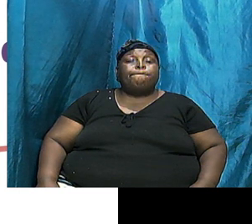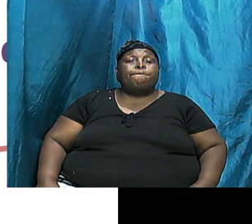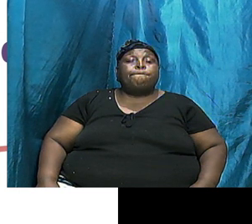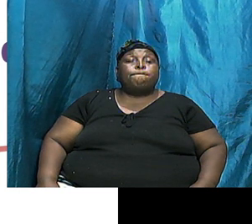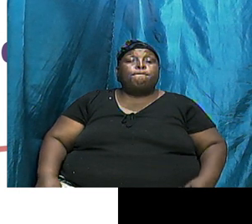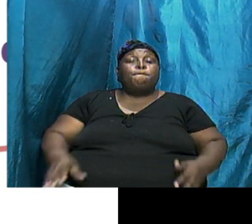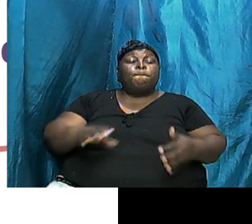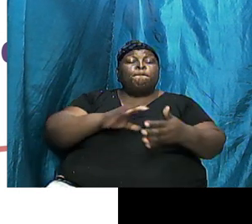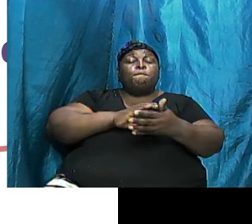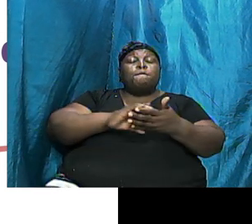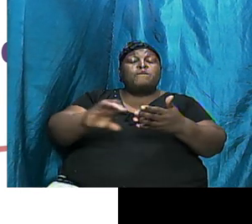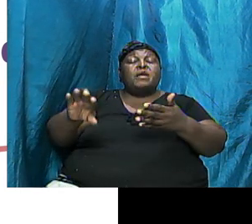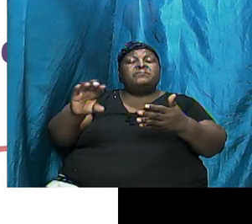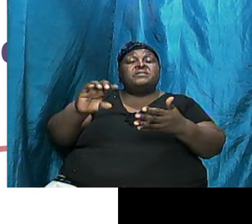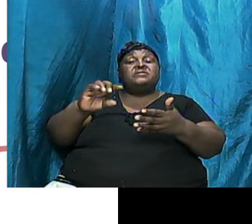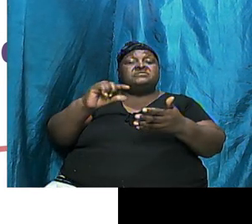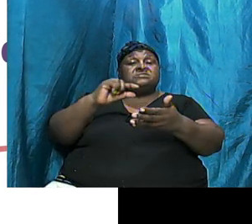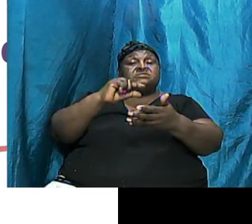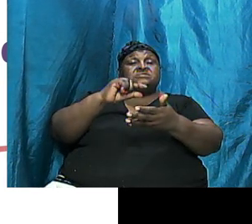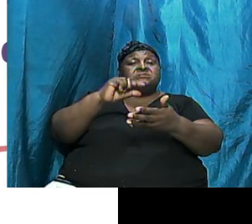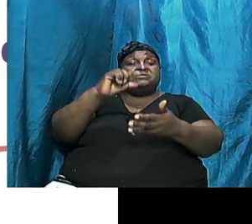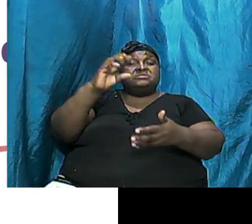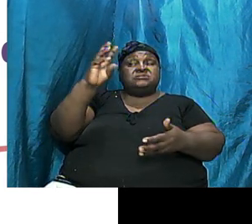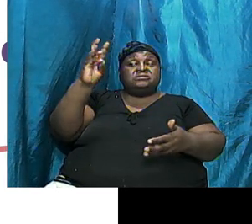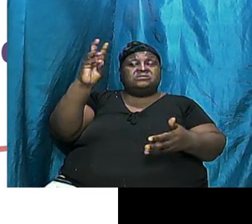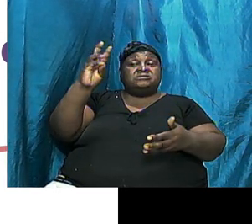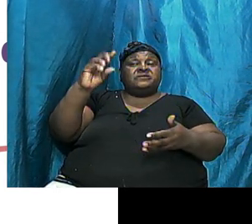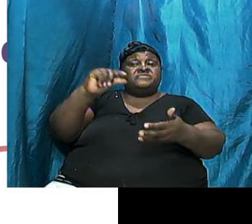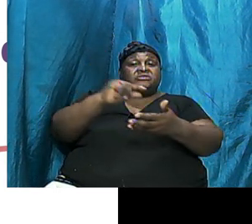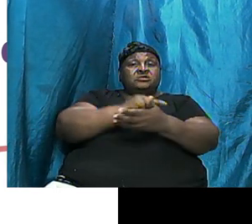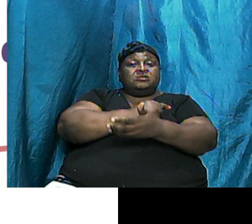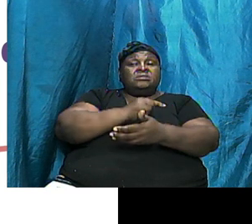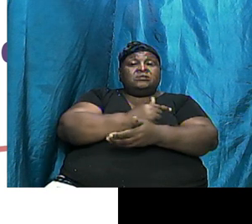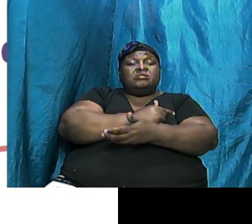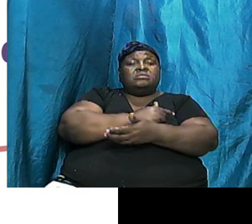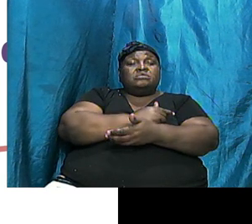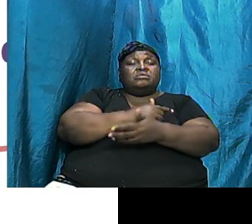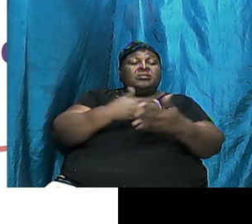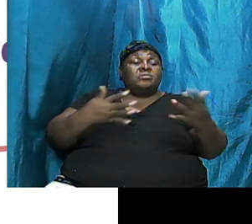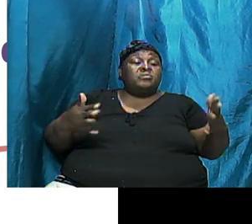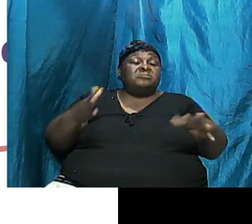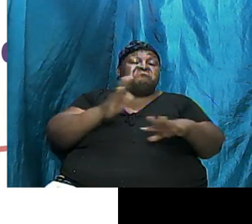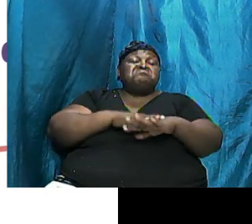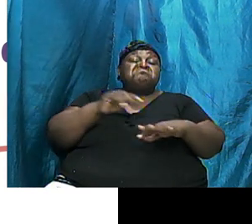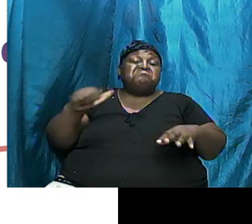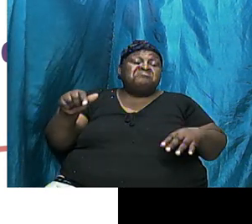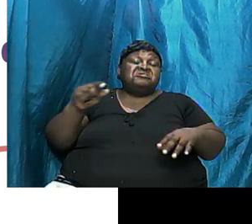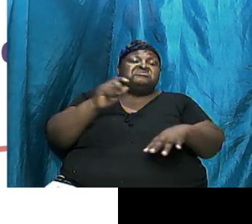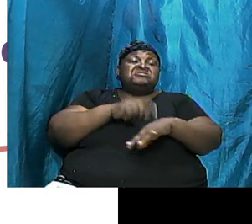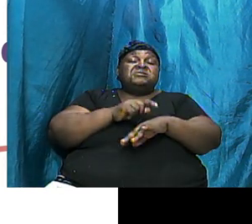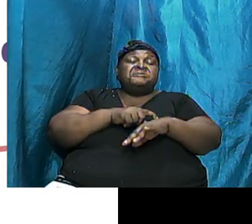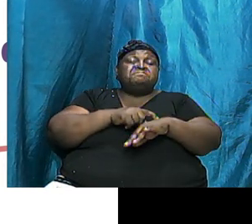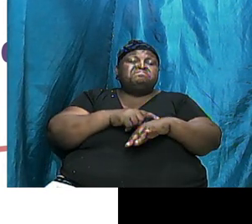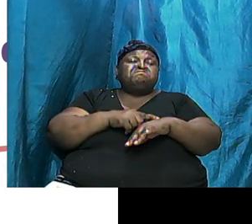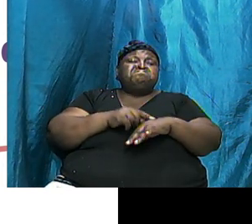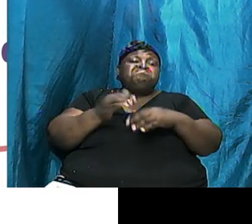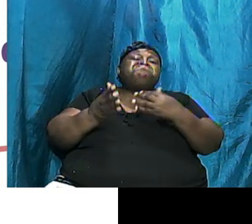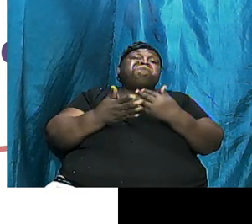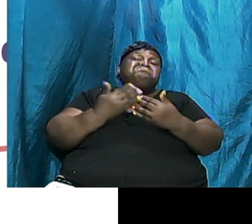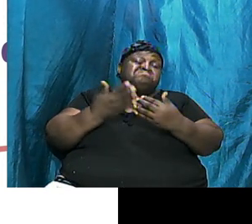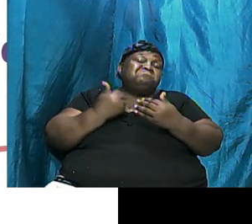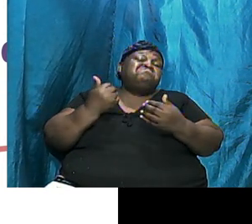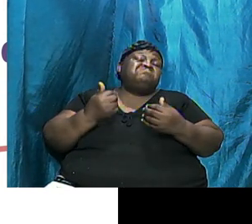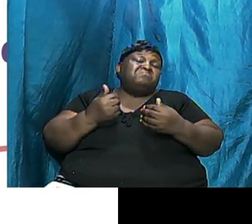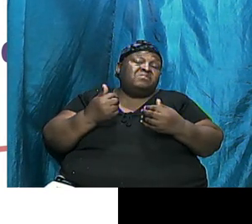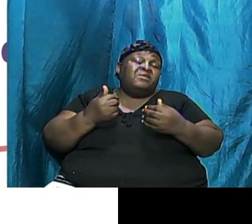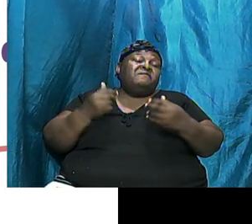Six And I Wait Until This Time To A Simple Point But Very Significant